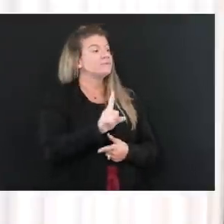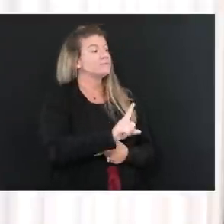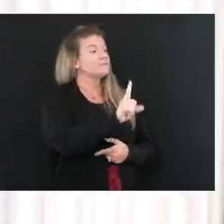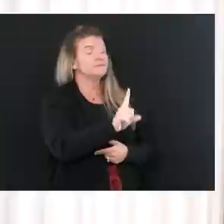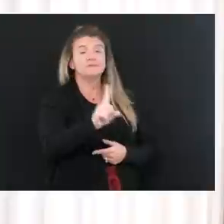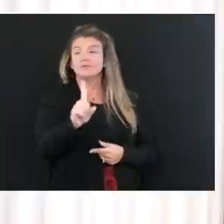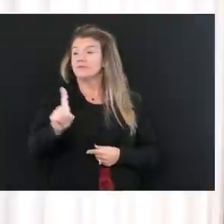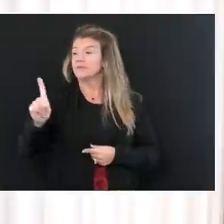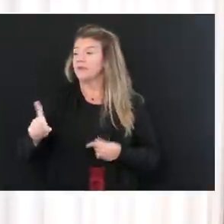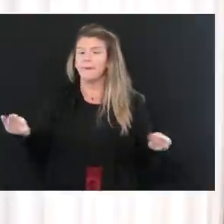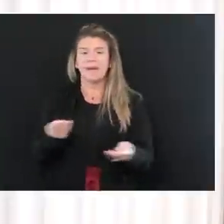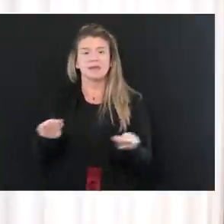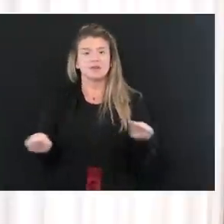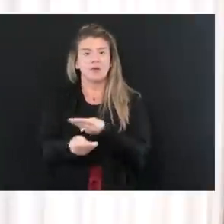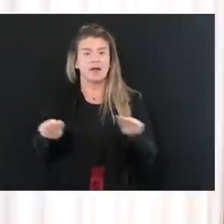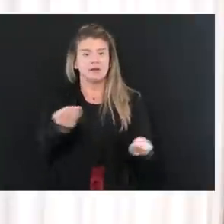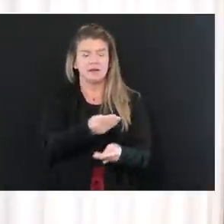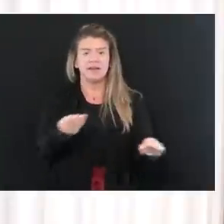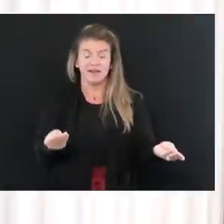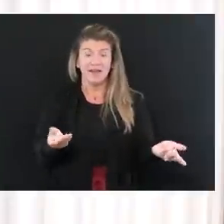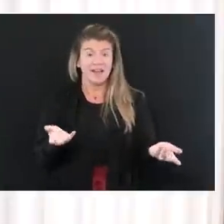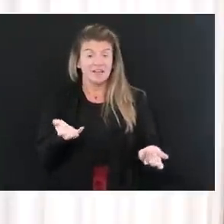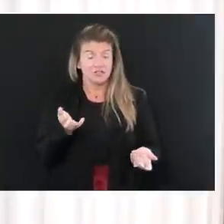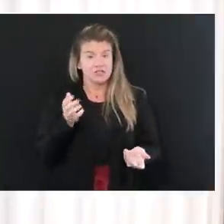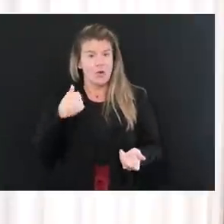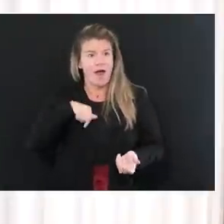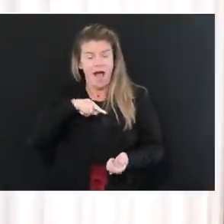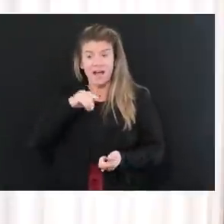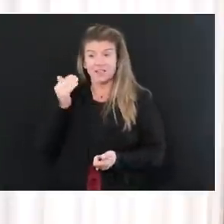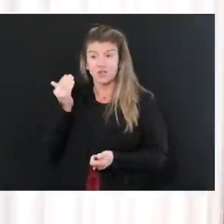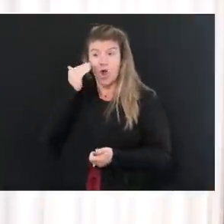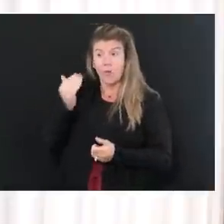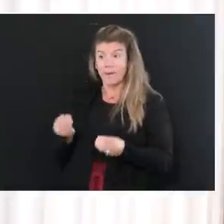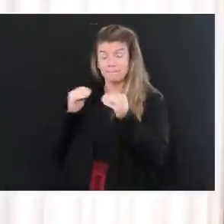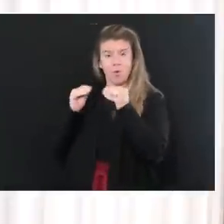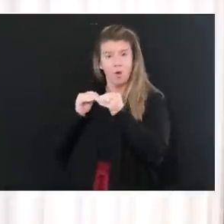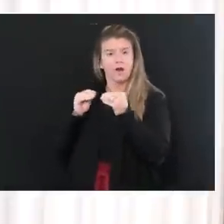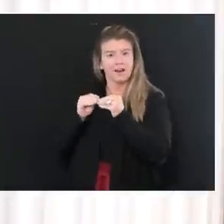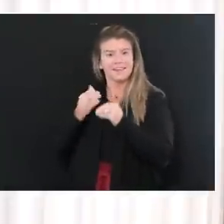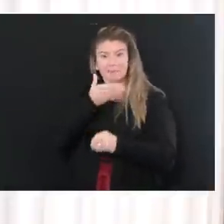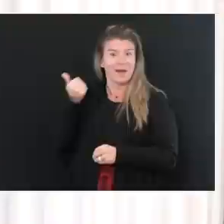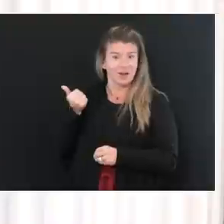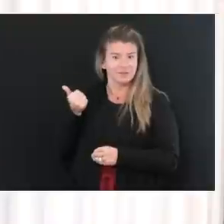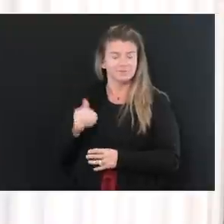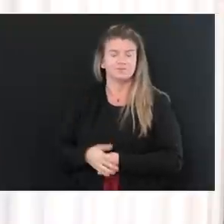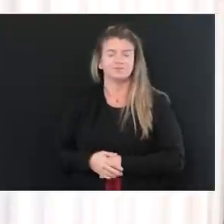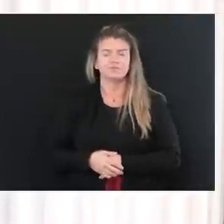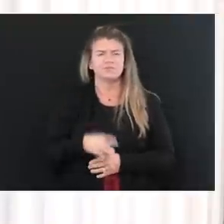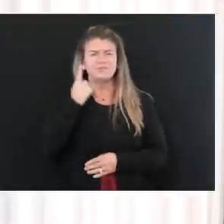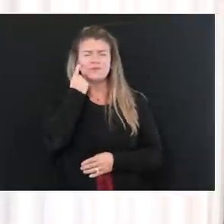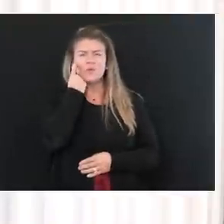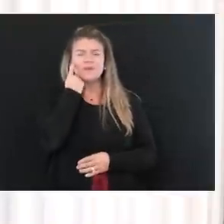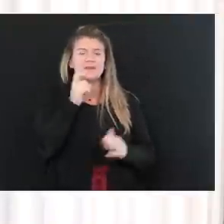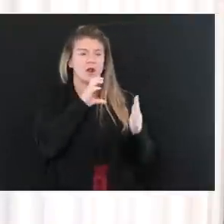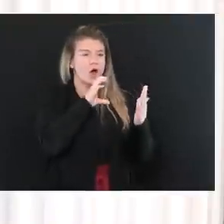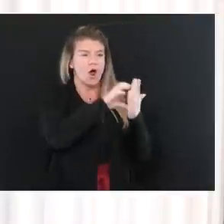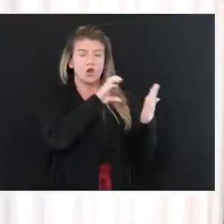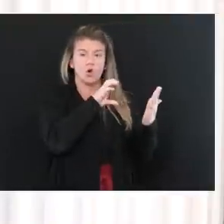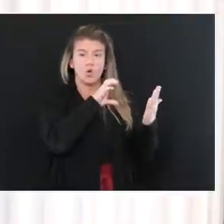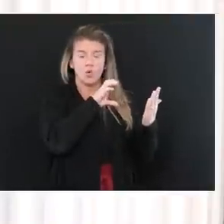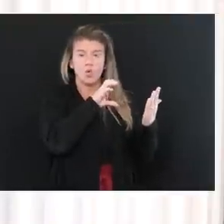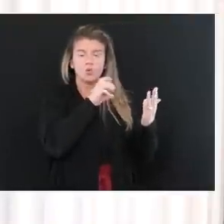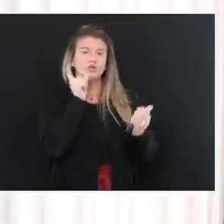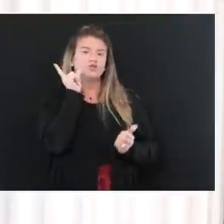infected with COVID-19. And to that end, a recent article came out in a very high level medical journal